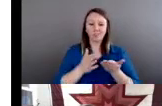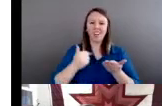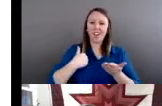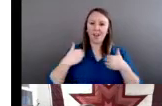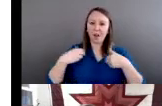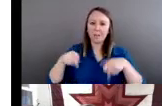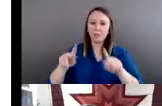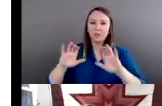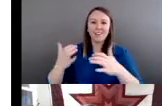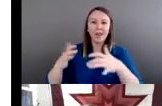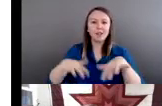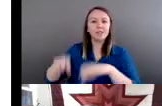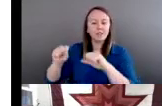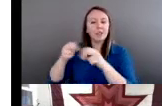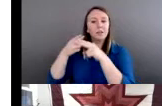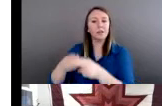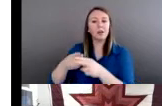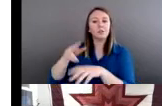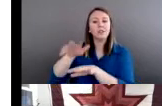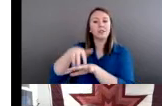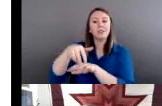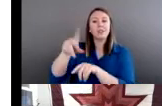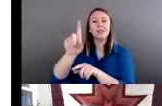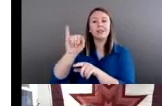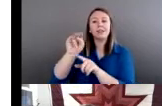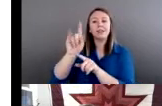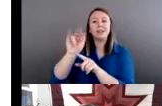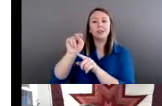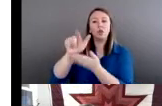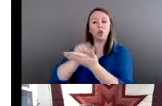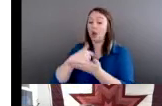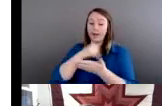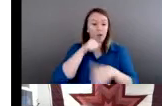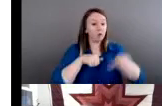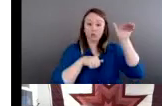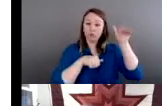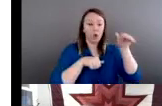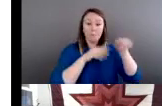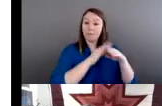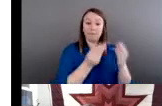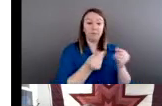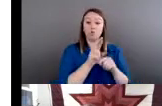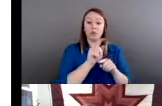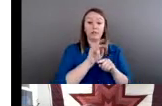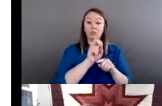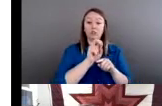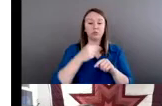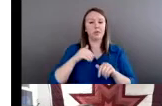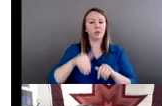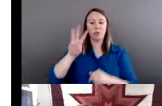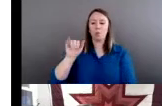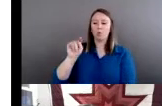Now, I'm someone who did not grow up on a reservation. I grew up in Wichita, Kansas, which is, I guess,